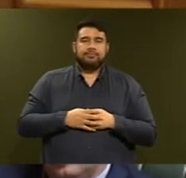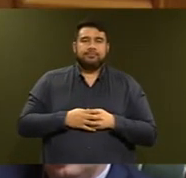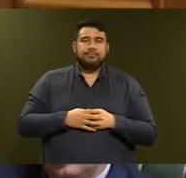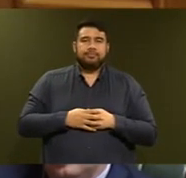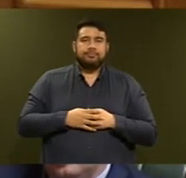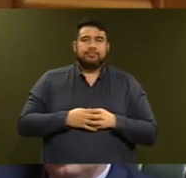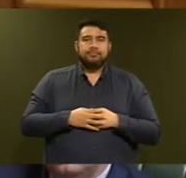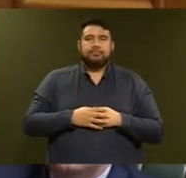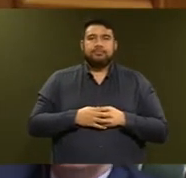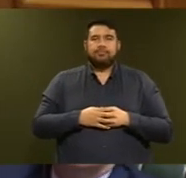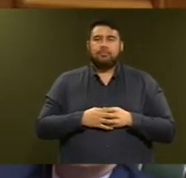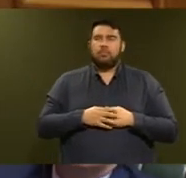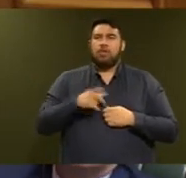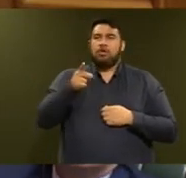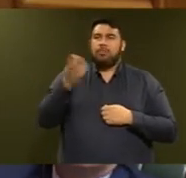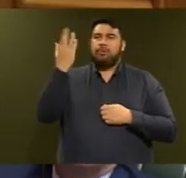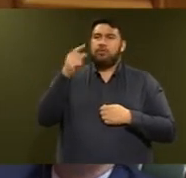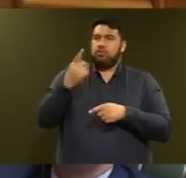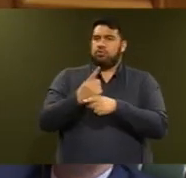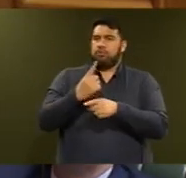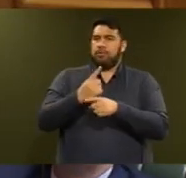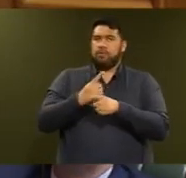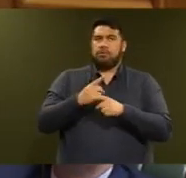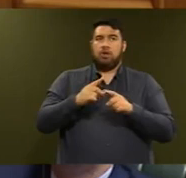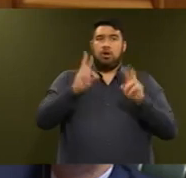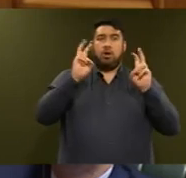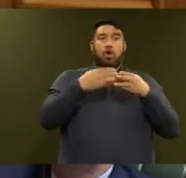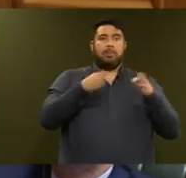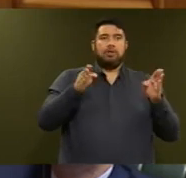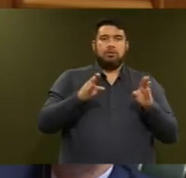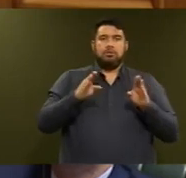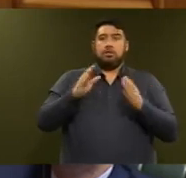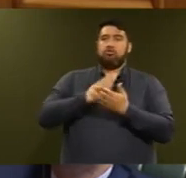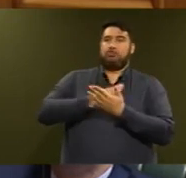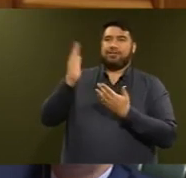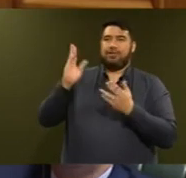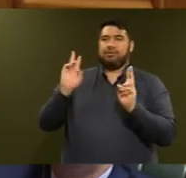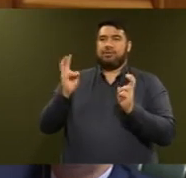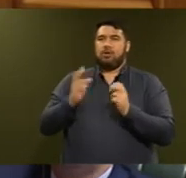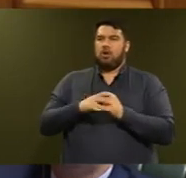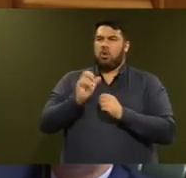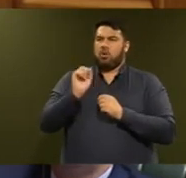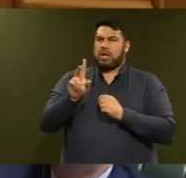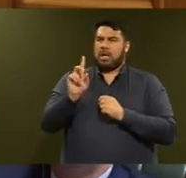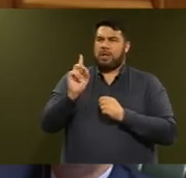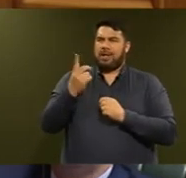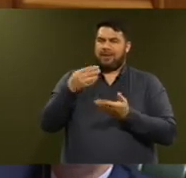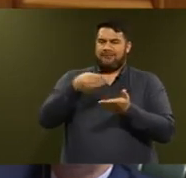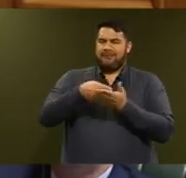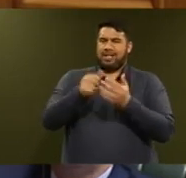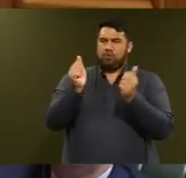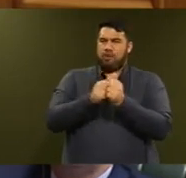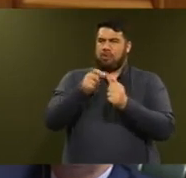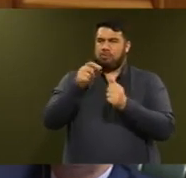Given his reference to an open and transparent matter, why has he still not released a single funding agreement for any of the